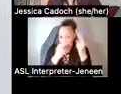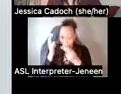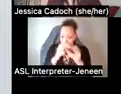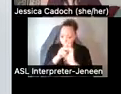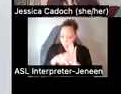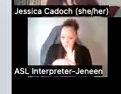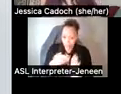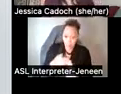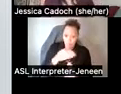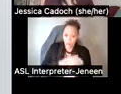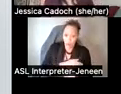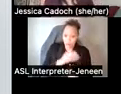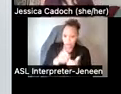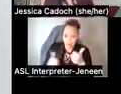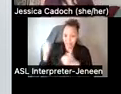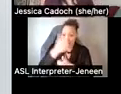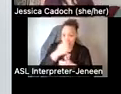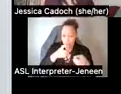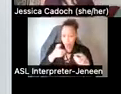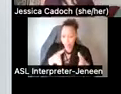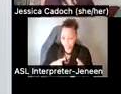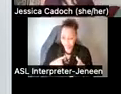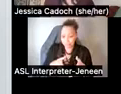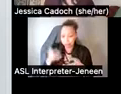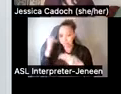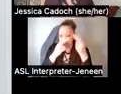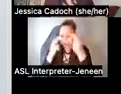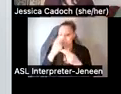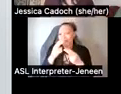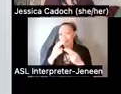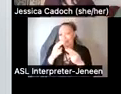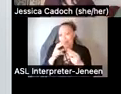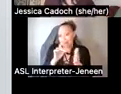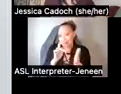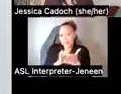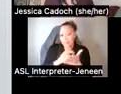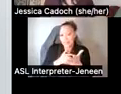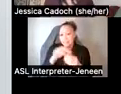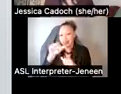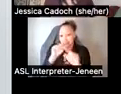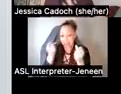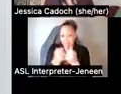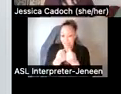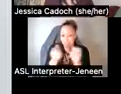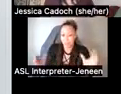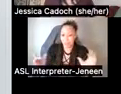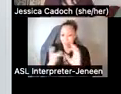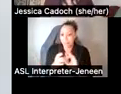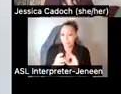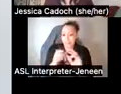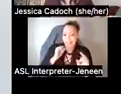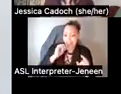executive director of the Montreal Psychedelic Society, Jessica is passionate about bridging the non-for-profit and for-profit world of